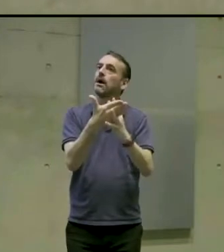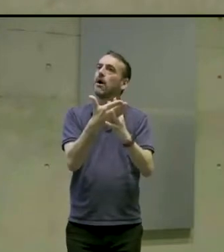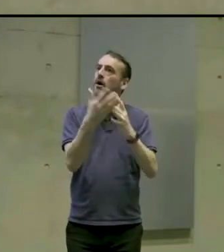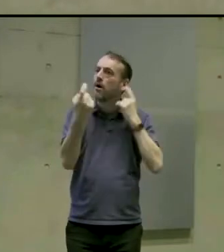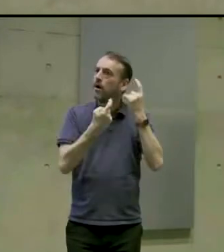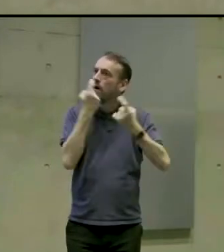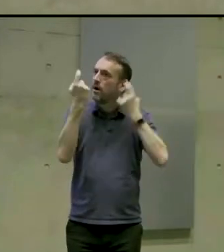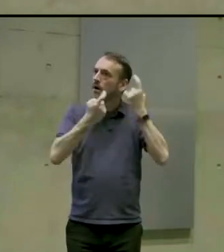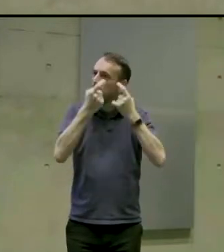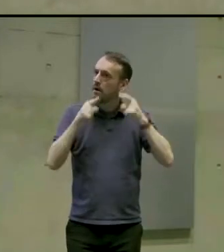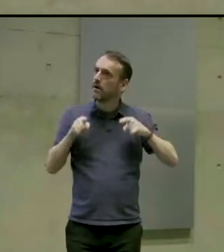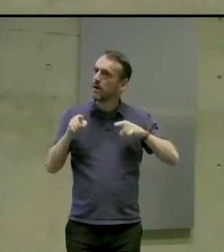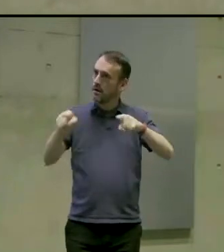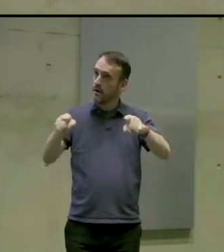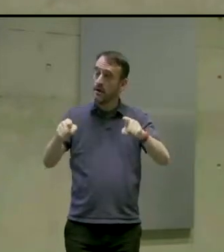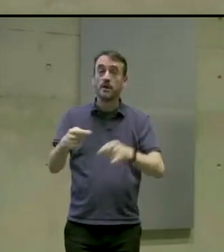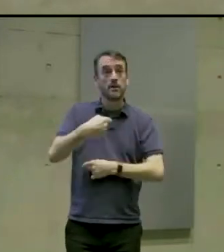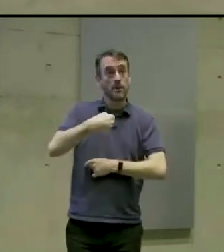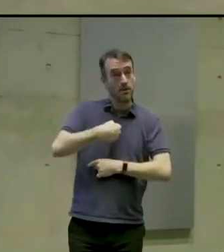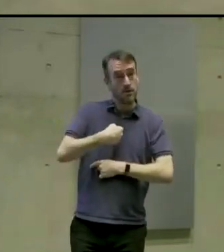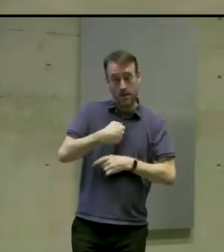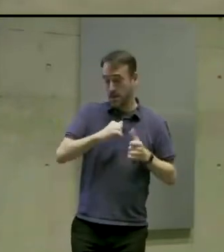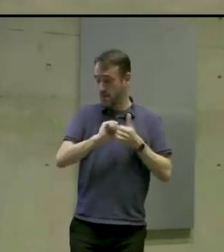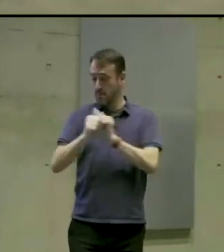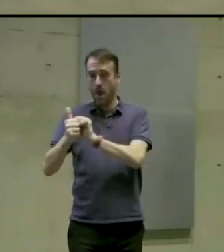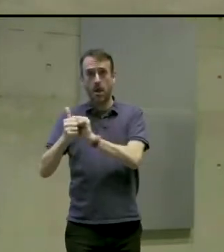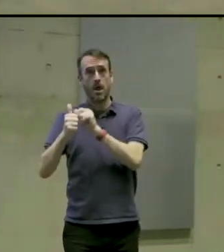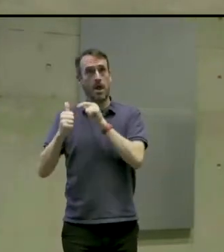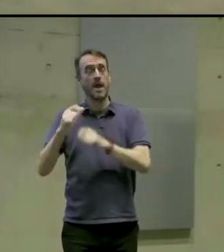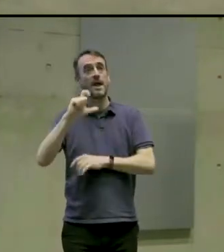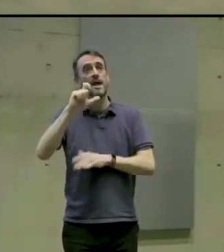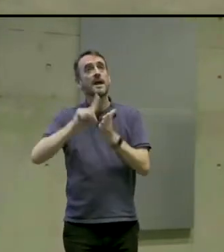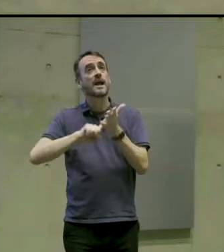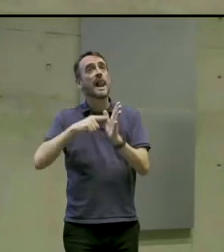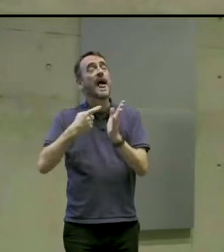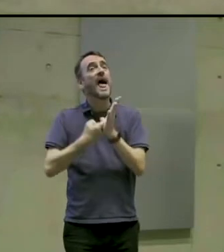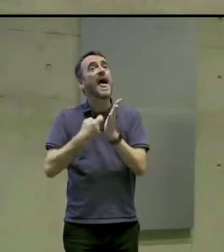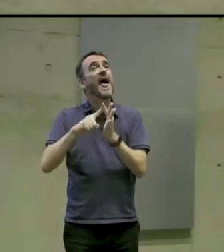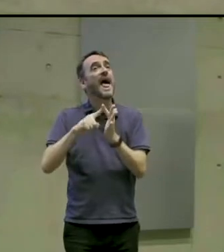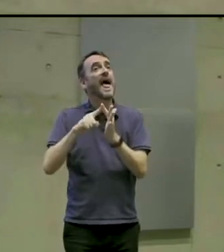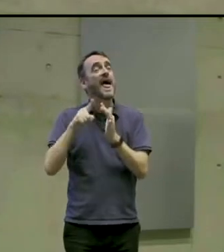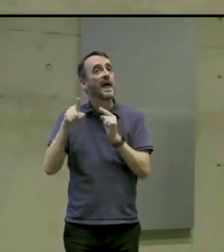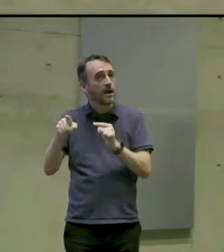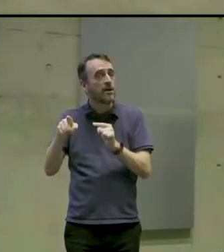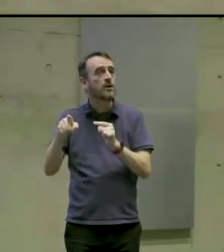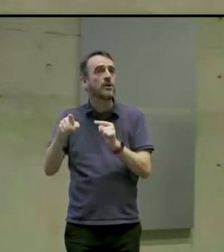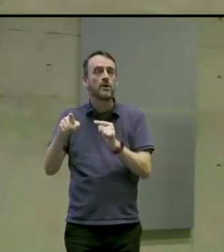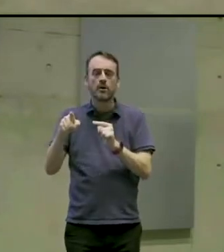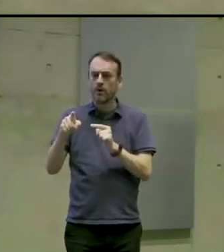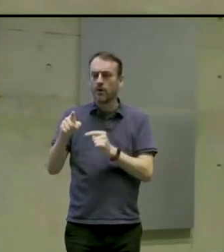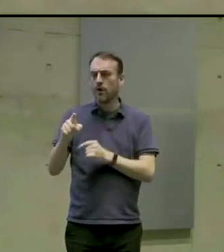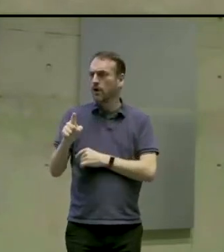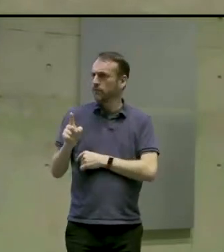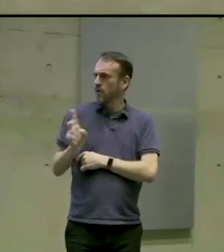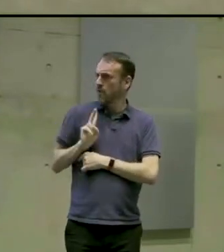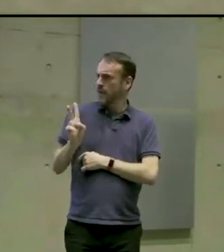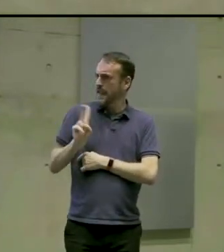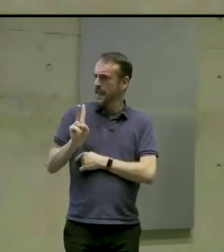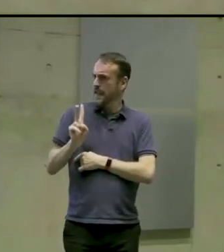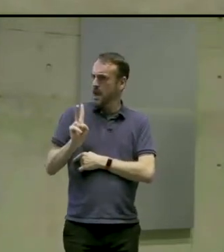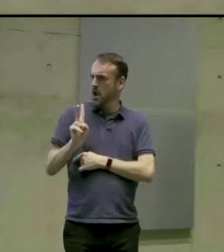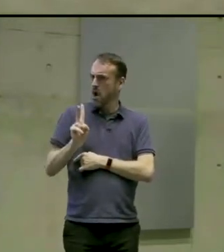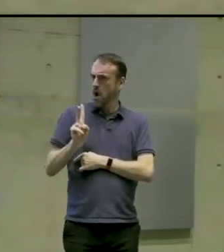And Claire and I, being relatively new to the world of accessibility,